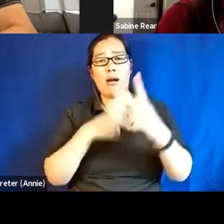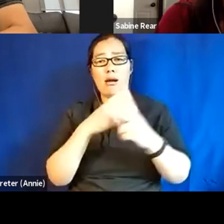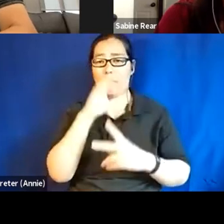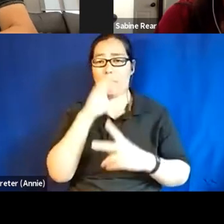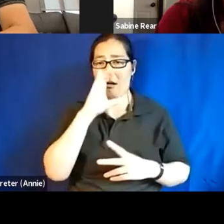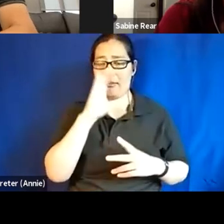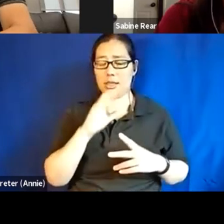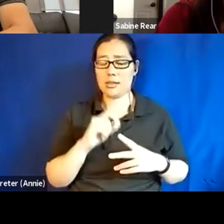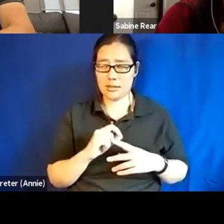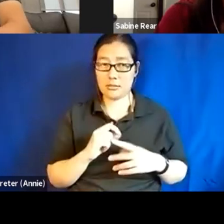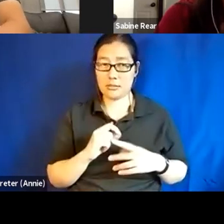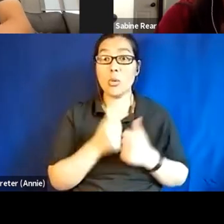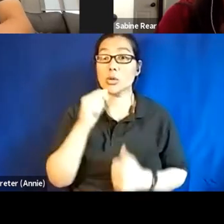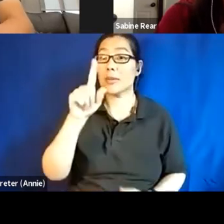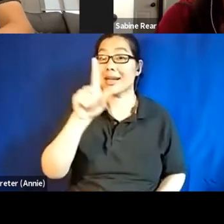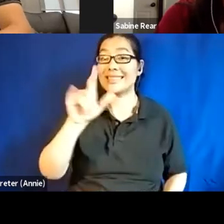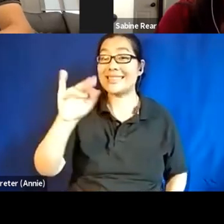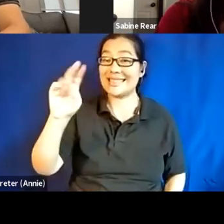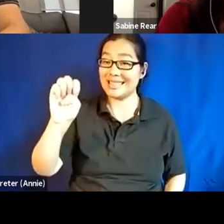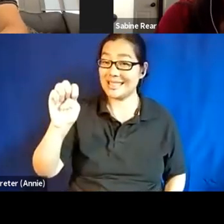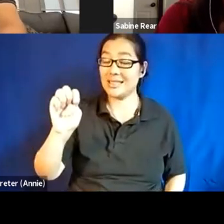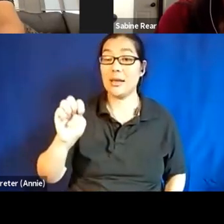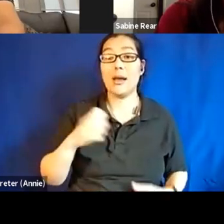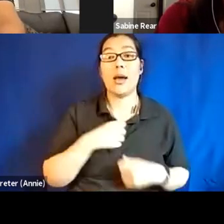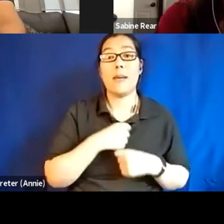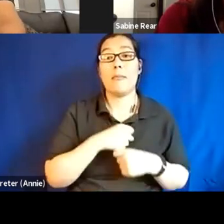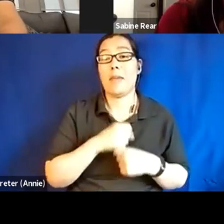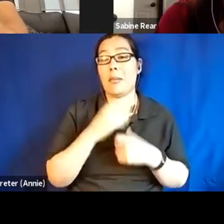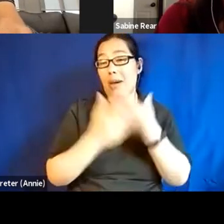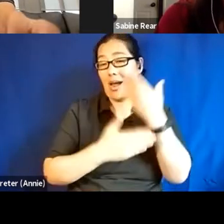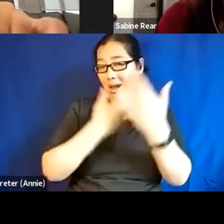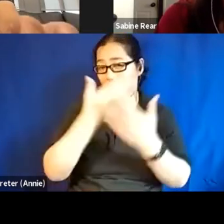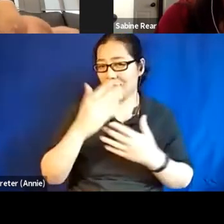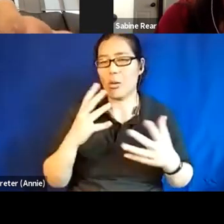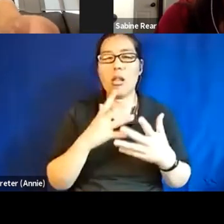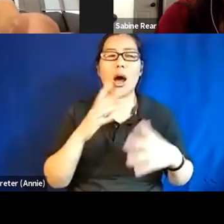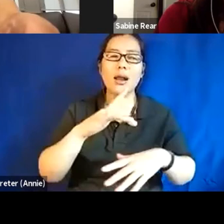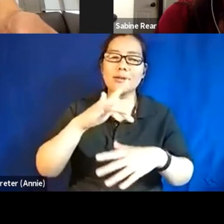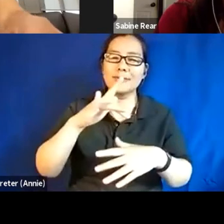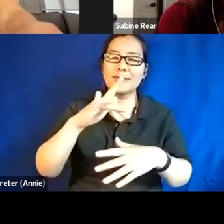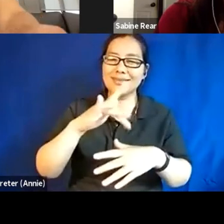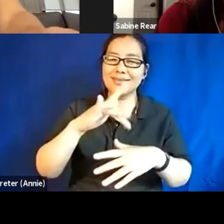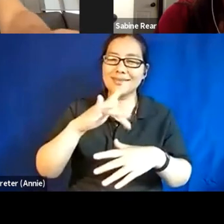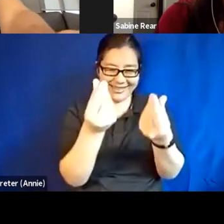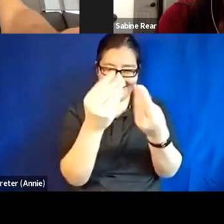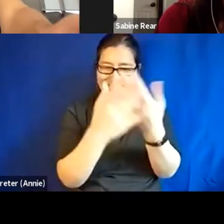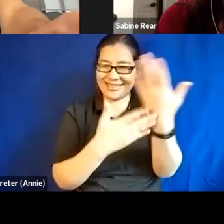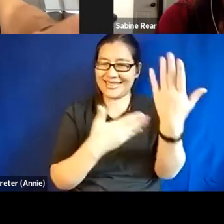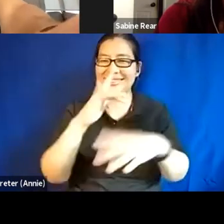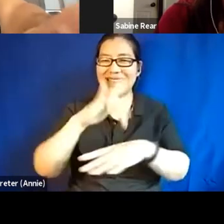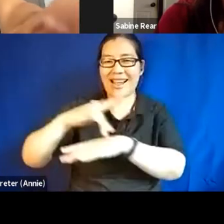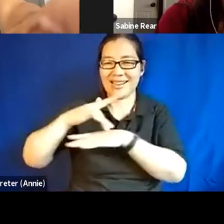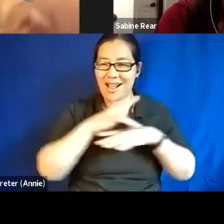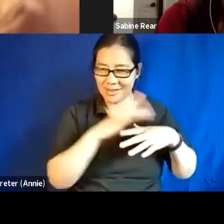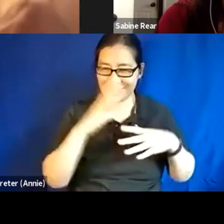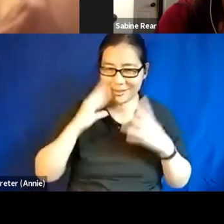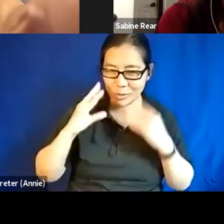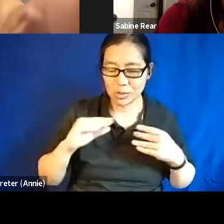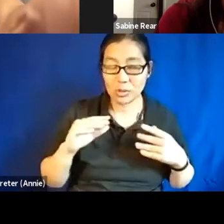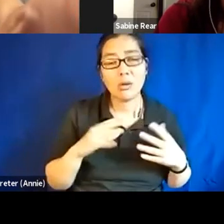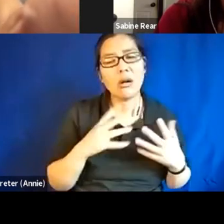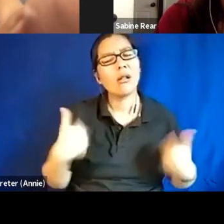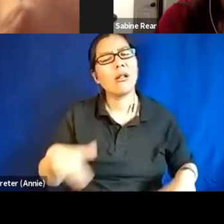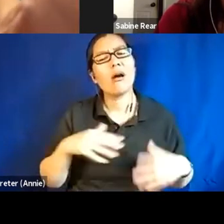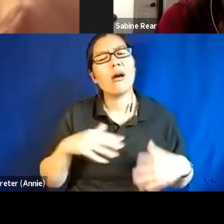majority of my zines by hand. I bind them by hand. There's a lot of tactile experience there and there's a lot of community there. Um, I find